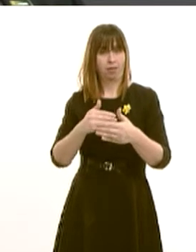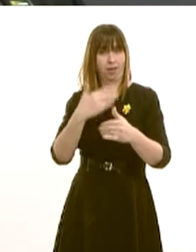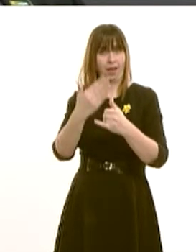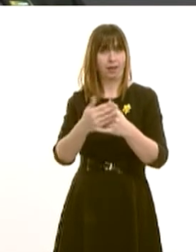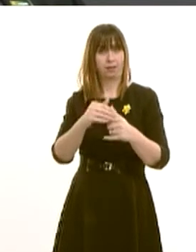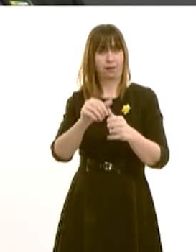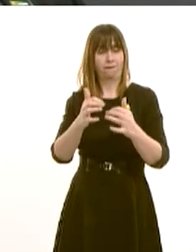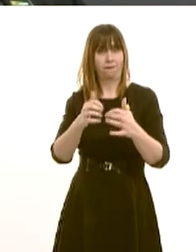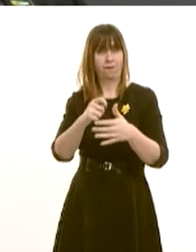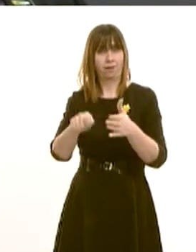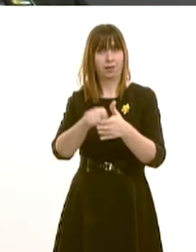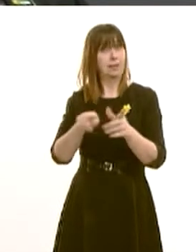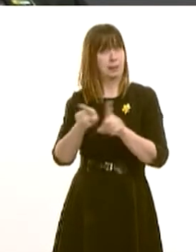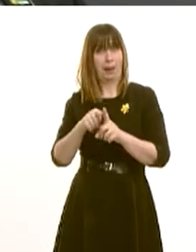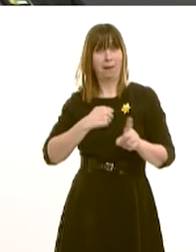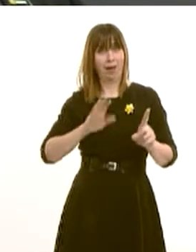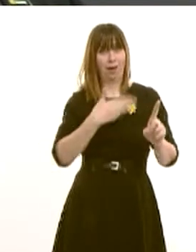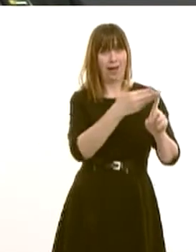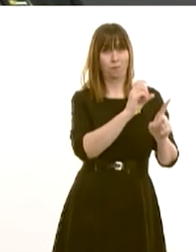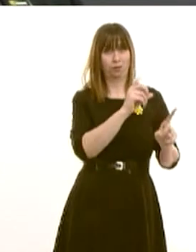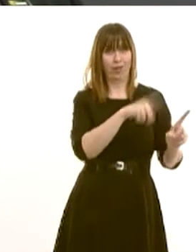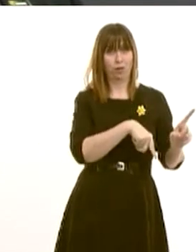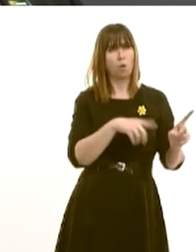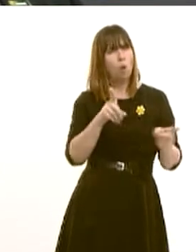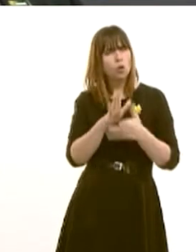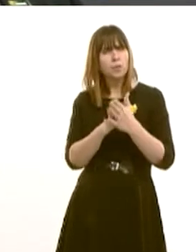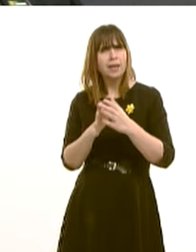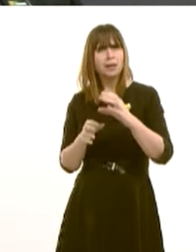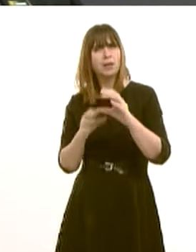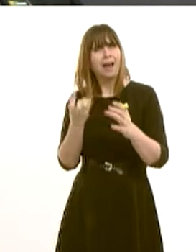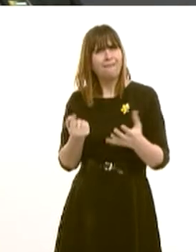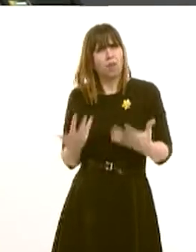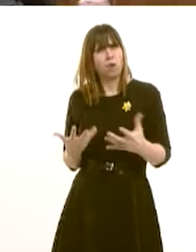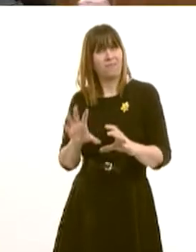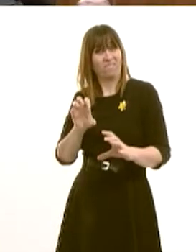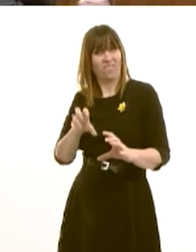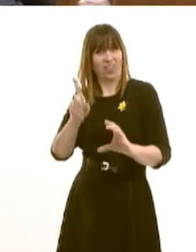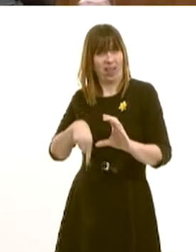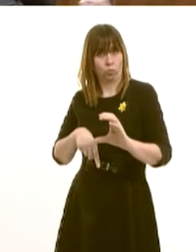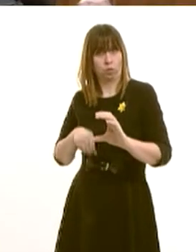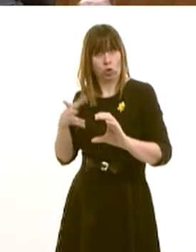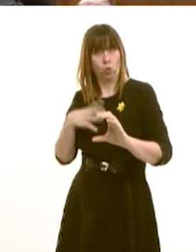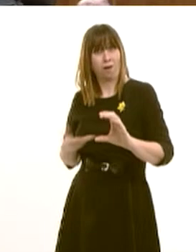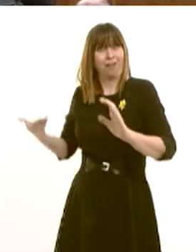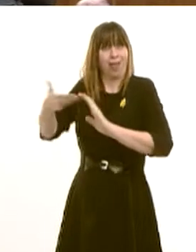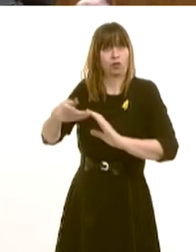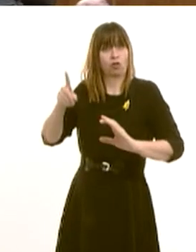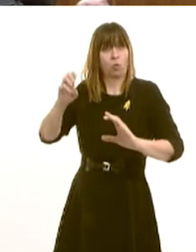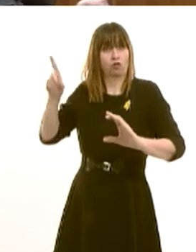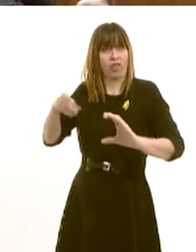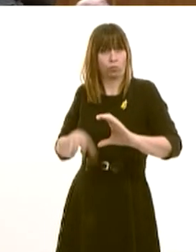the way, is the same target as Plaid Cymru, or an additional 100,000 on top of the 50,000 that are already in place?